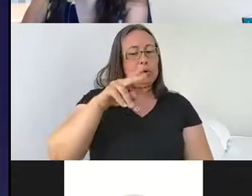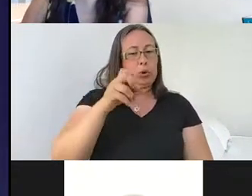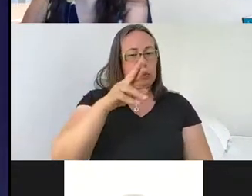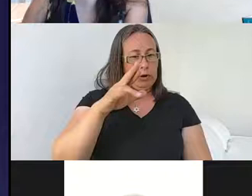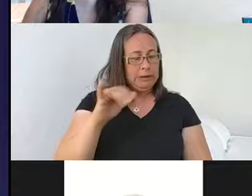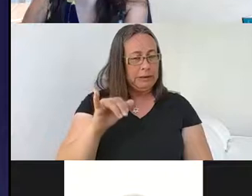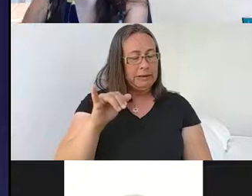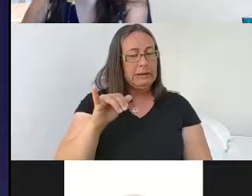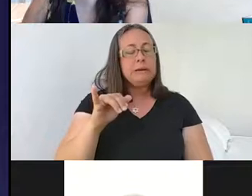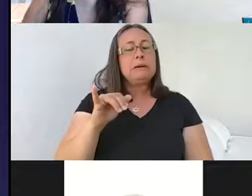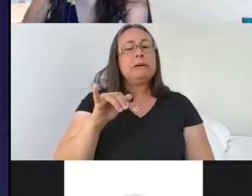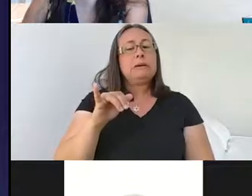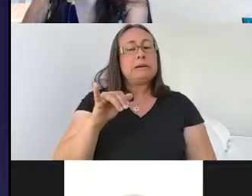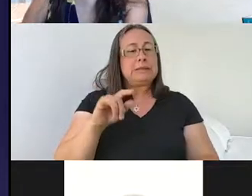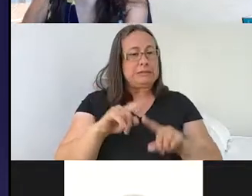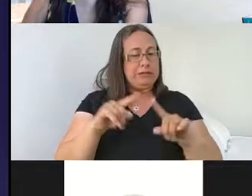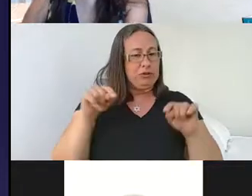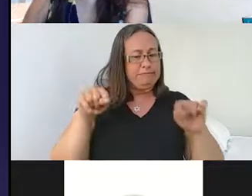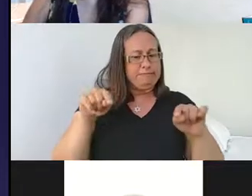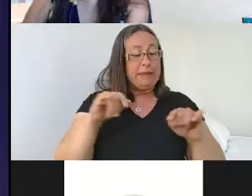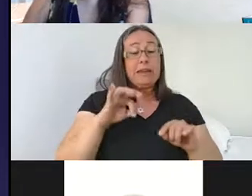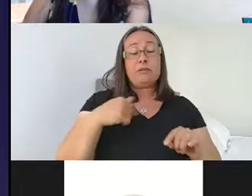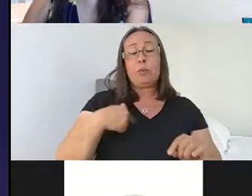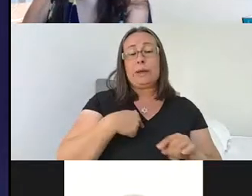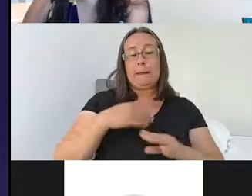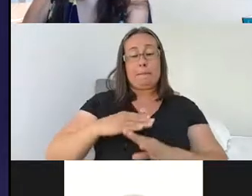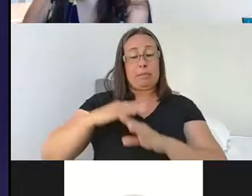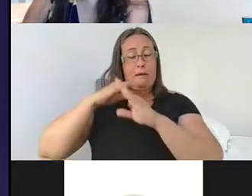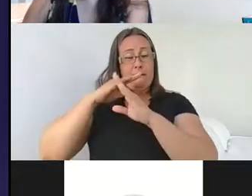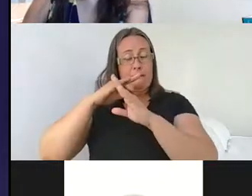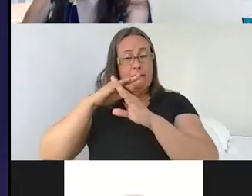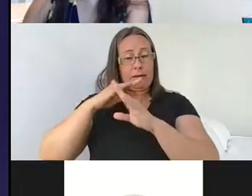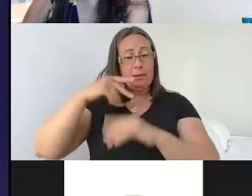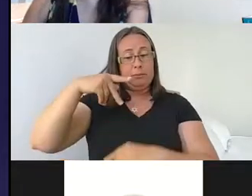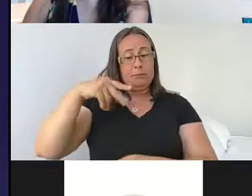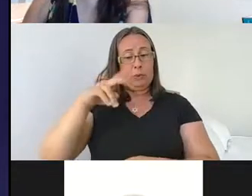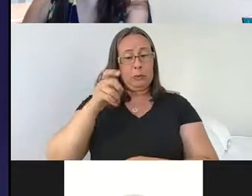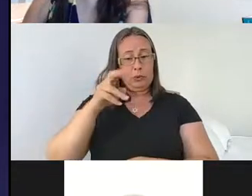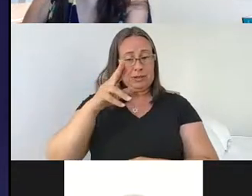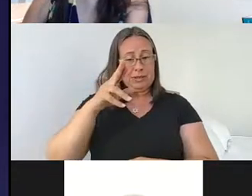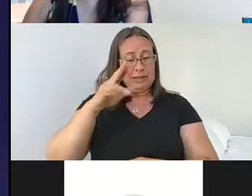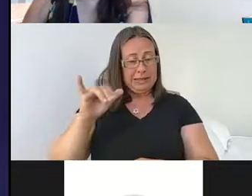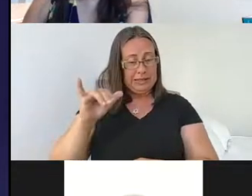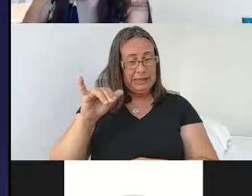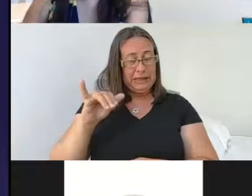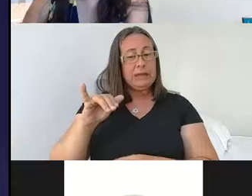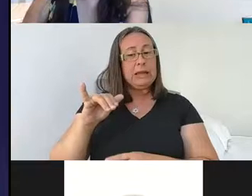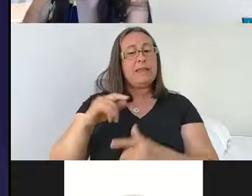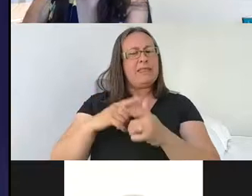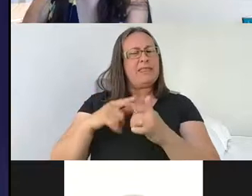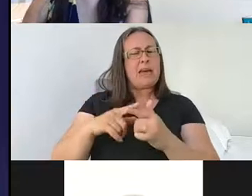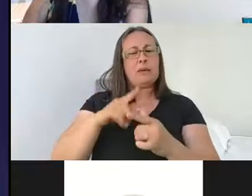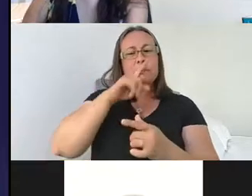if we block puberty by over-actamizing females, we block their recovery of